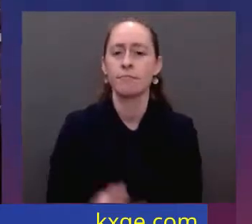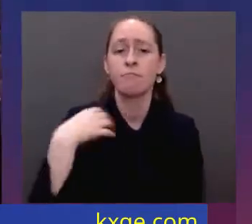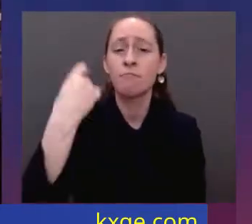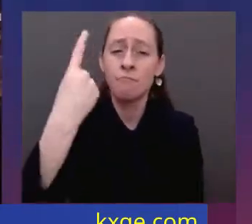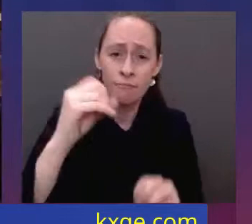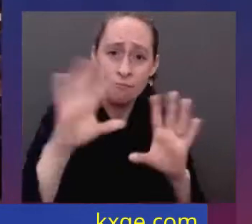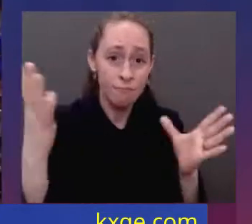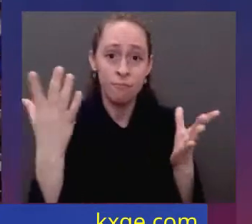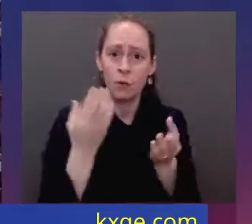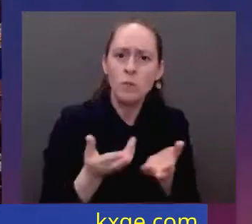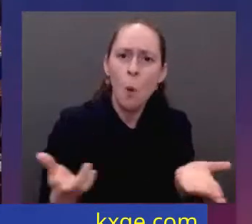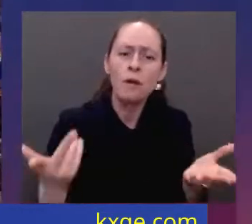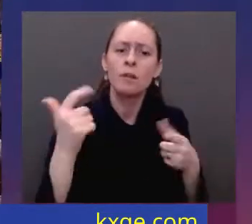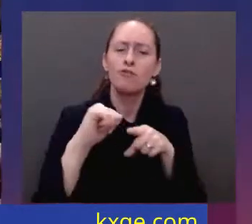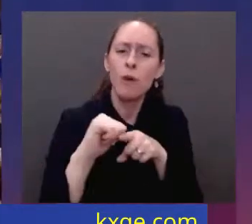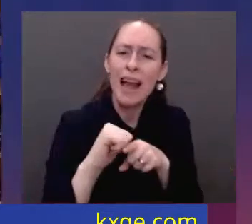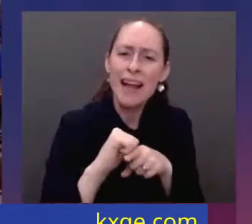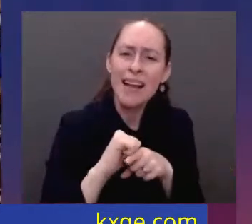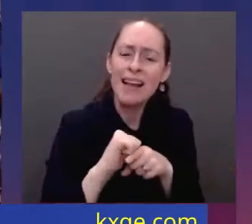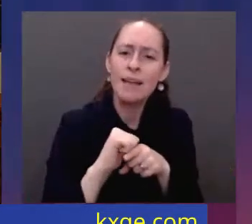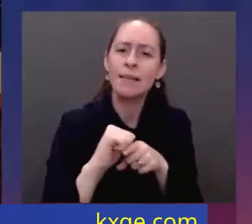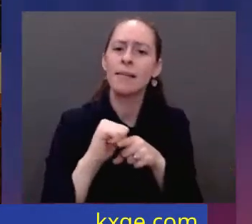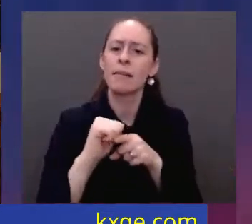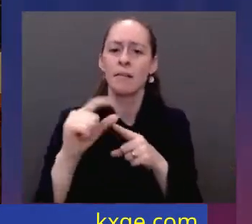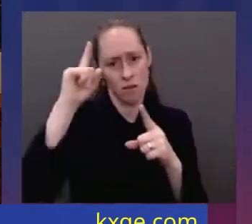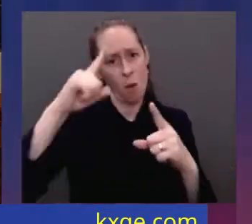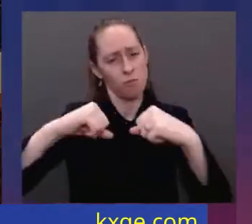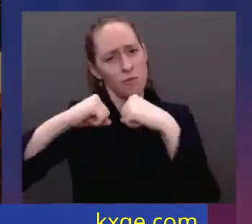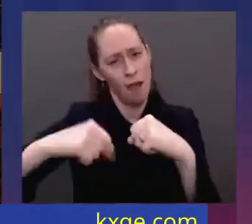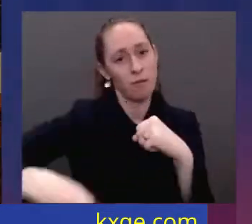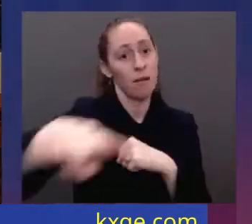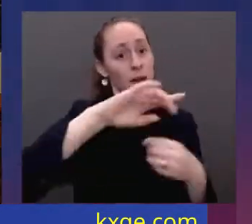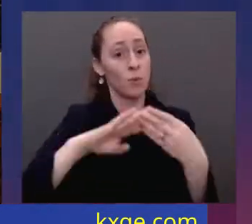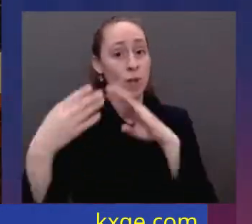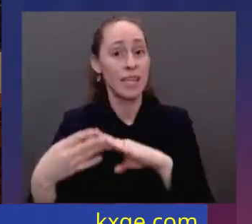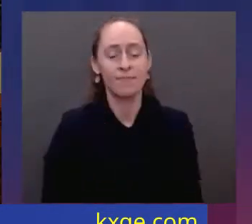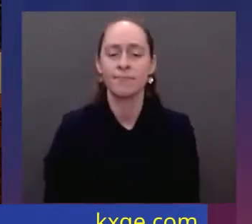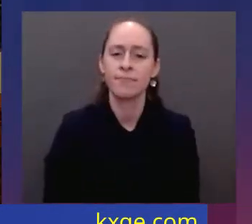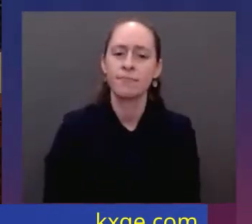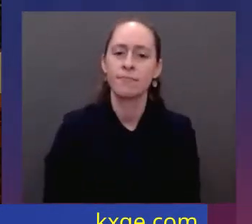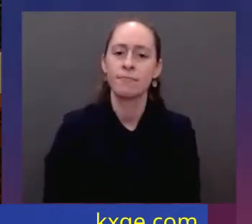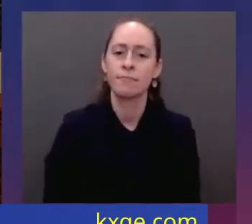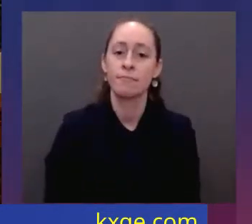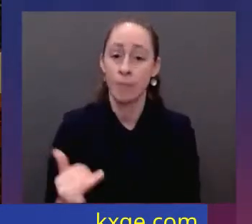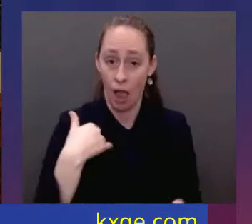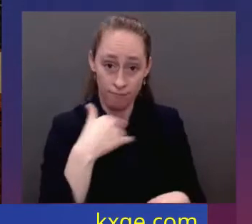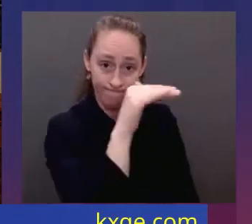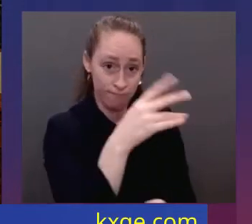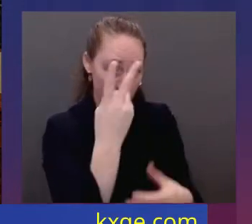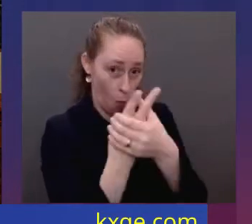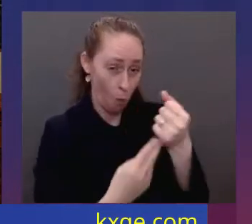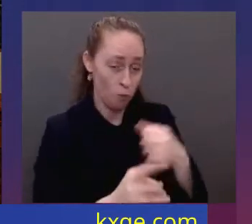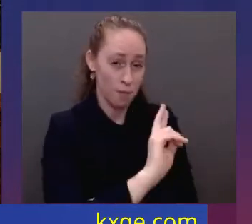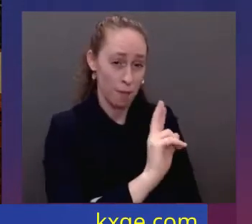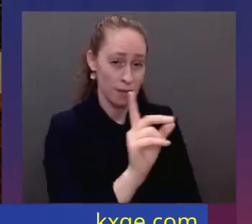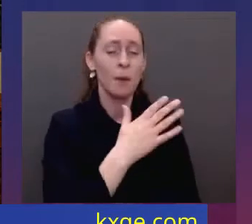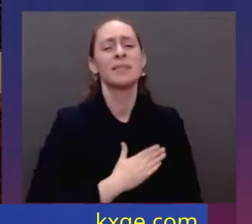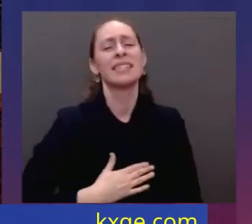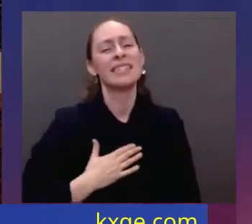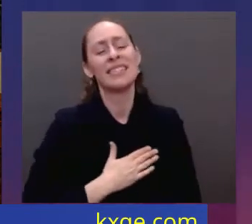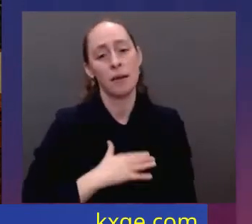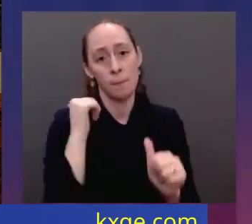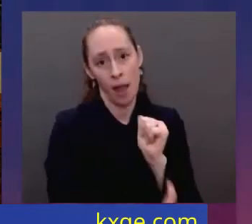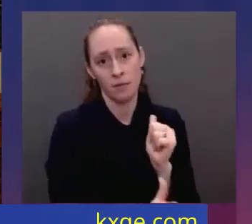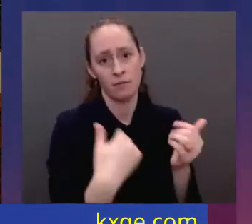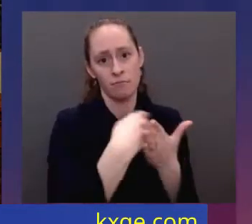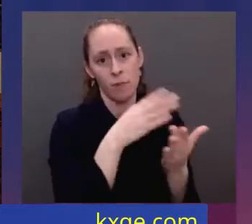Resources and training they need to protect our communities. I ask Democrats and Republicans alike to pass my budget to keep our neighborhoods safe. And we'll do everything in